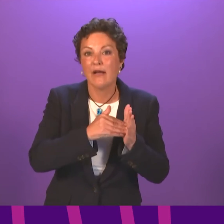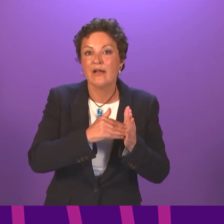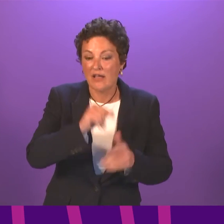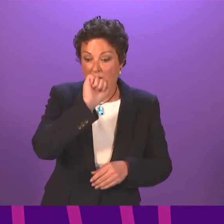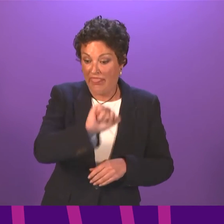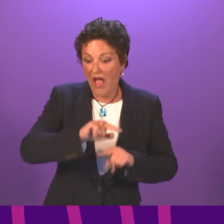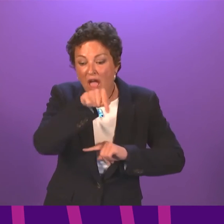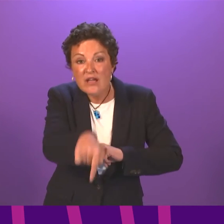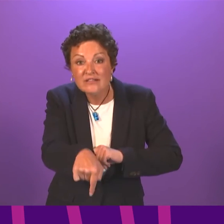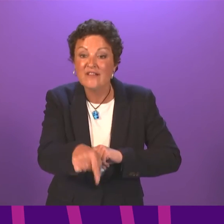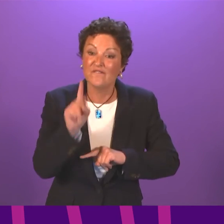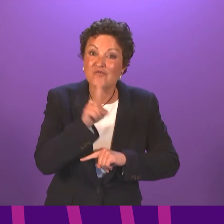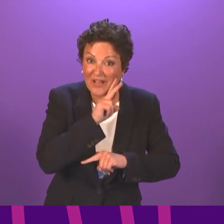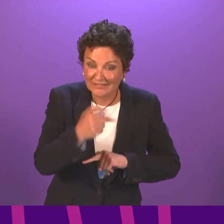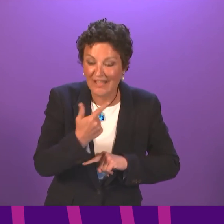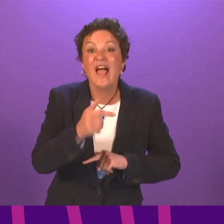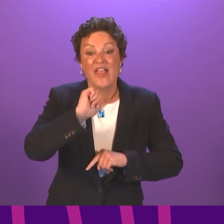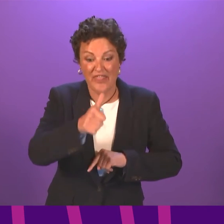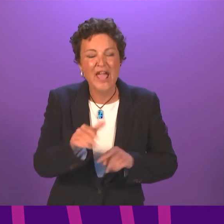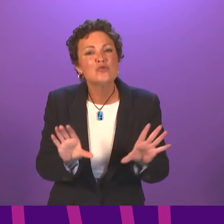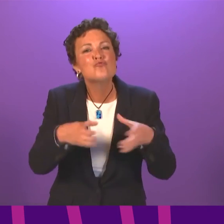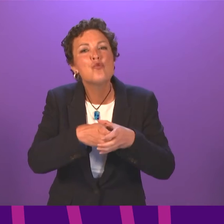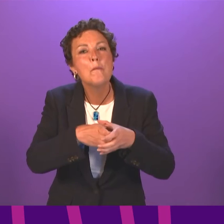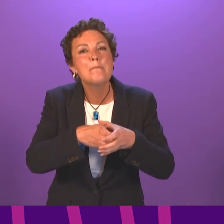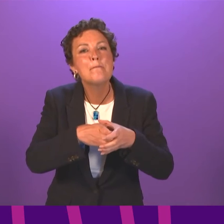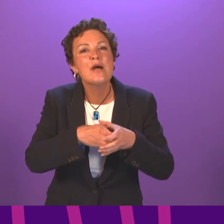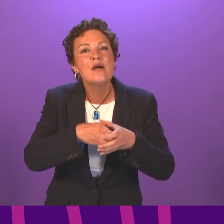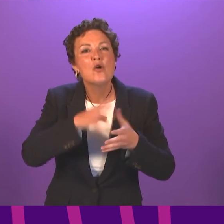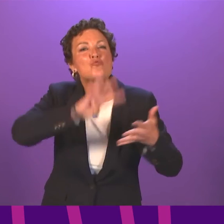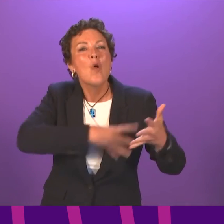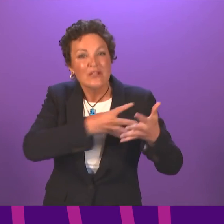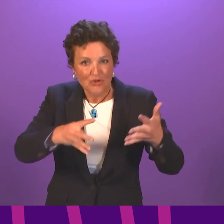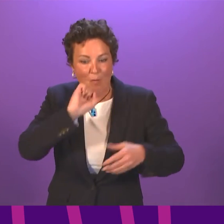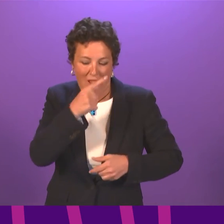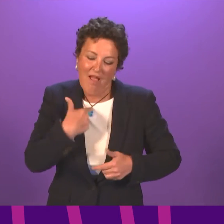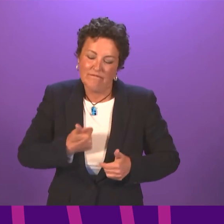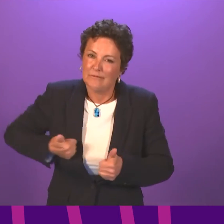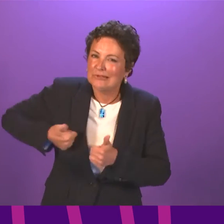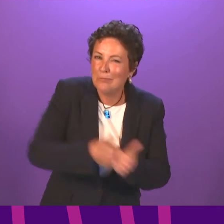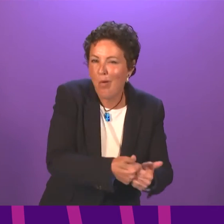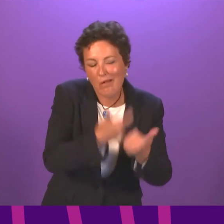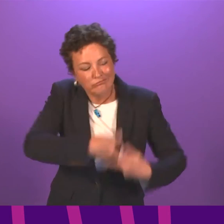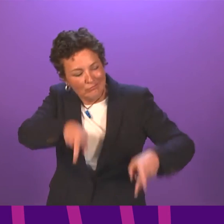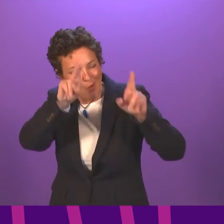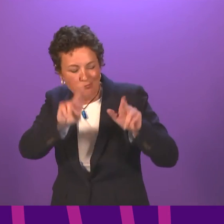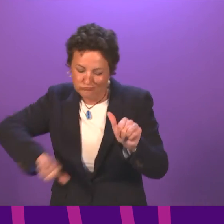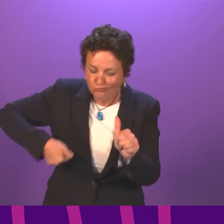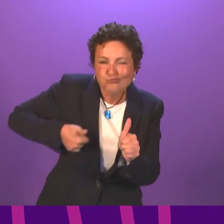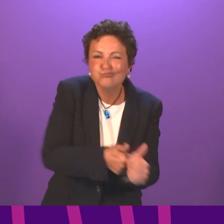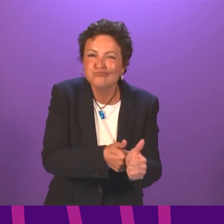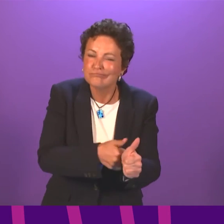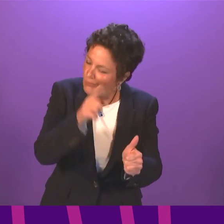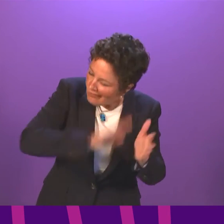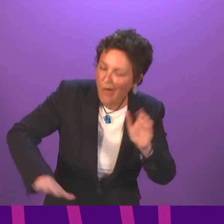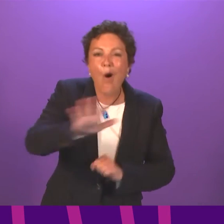on Friday and their final group siege match against Croatia on the 22nd of June, they will have the support, the hopes and the backing of the